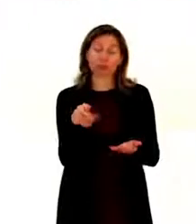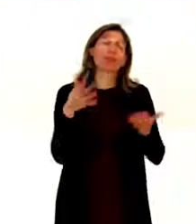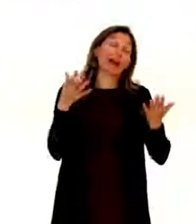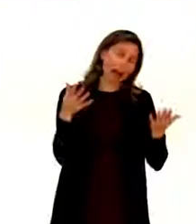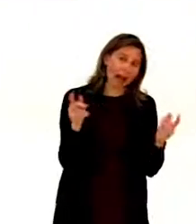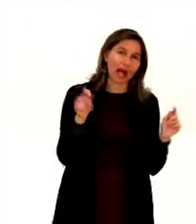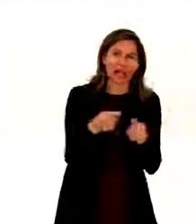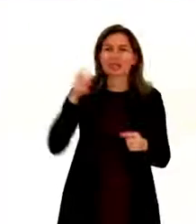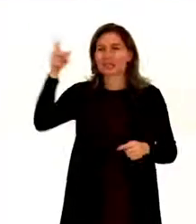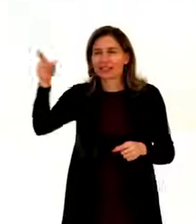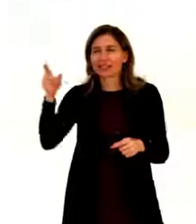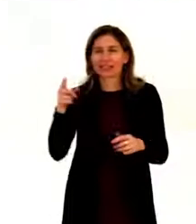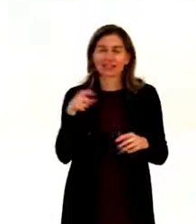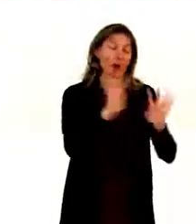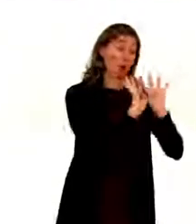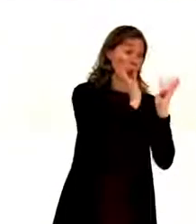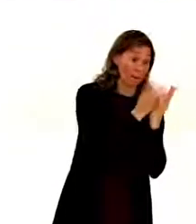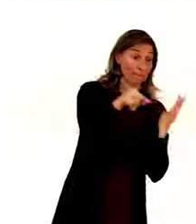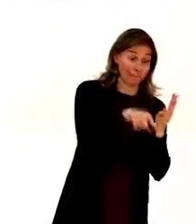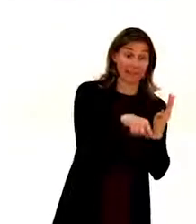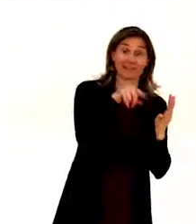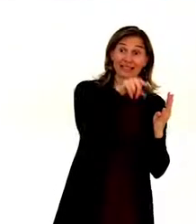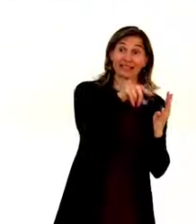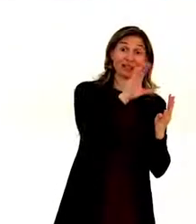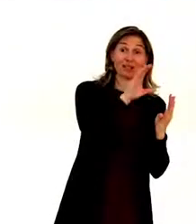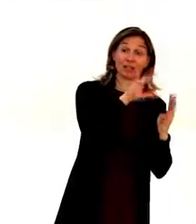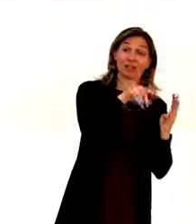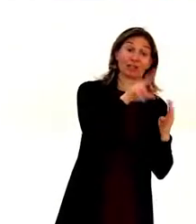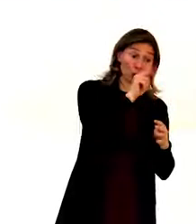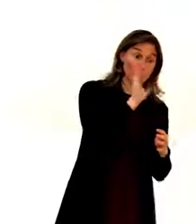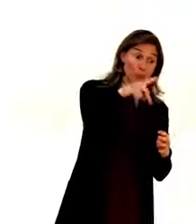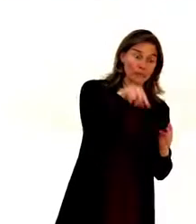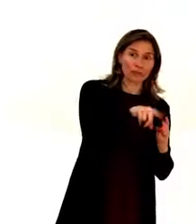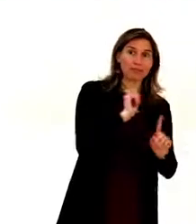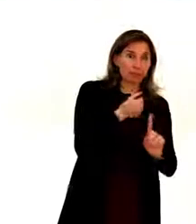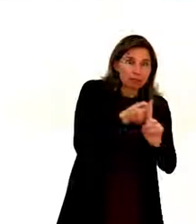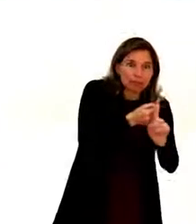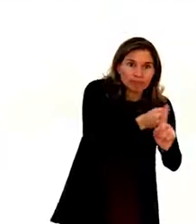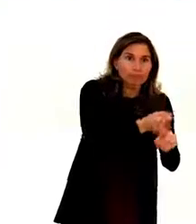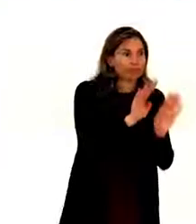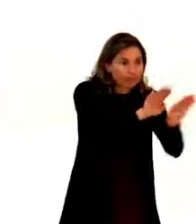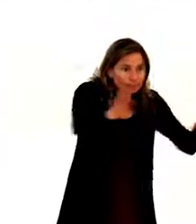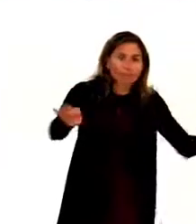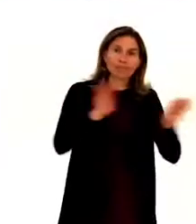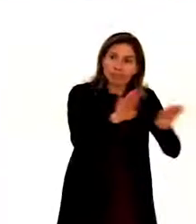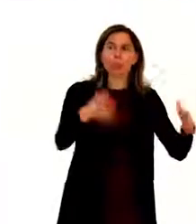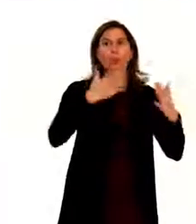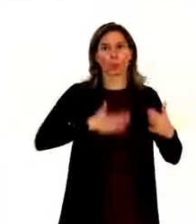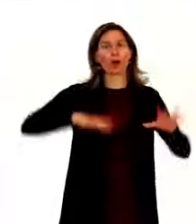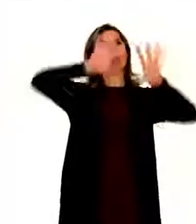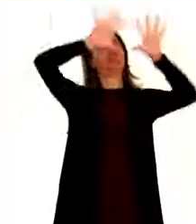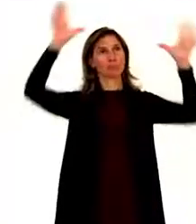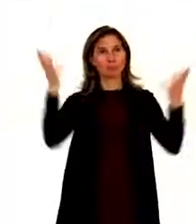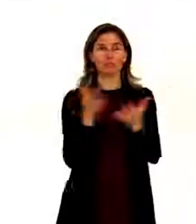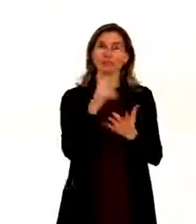Committee on the Rights of Persons with Disabilities International Community continues making an appeal for universal ratification of the